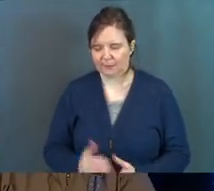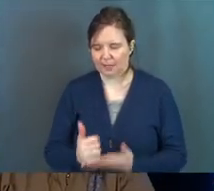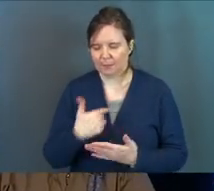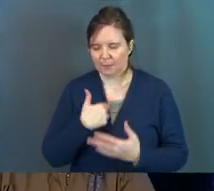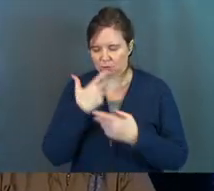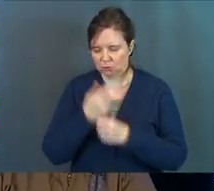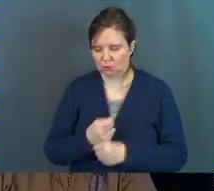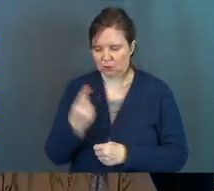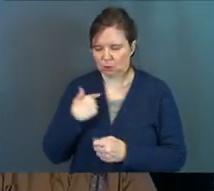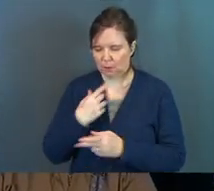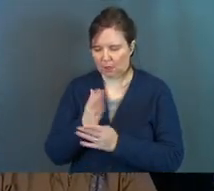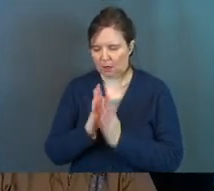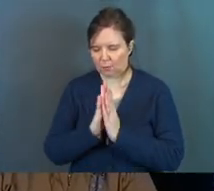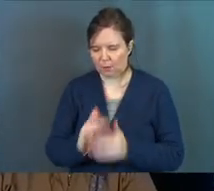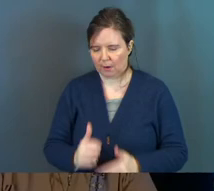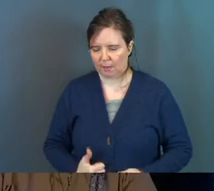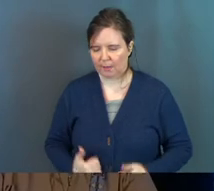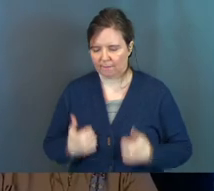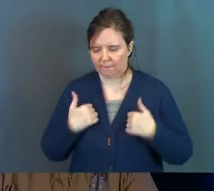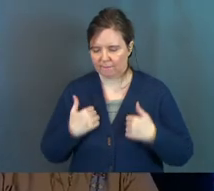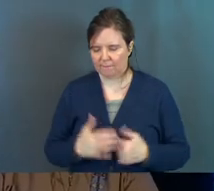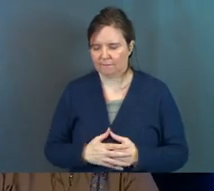Help us to trust you in our prayer life.